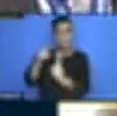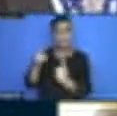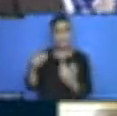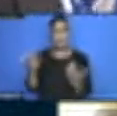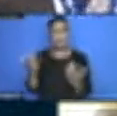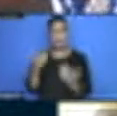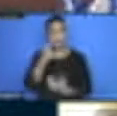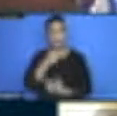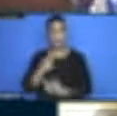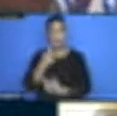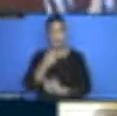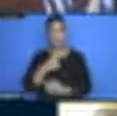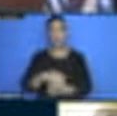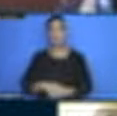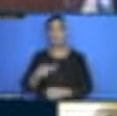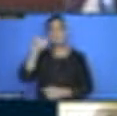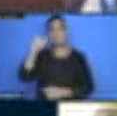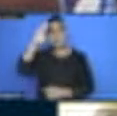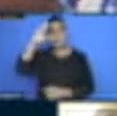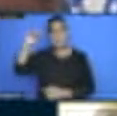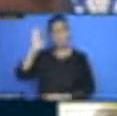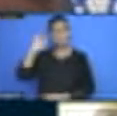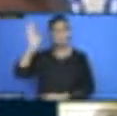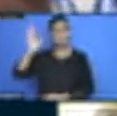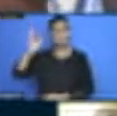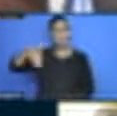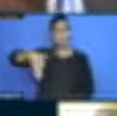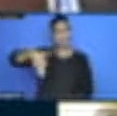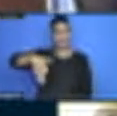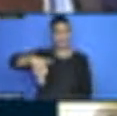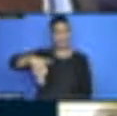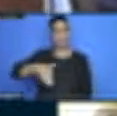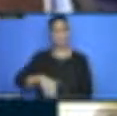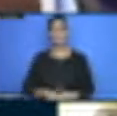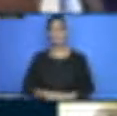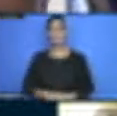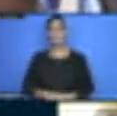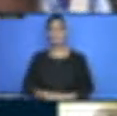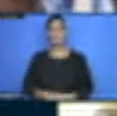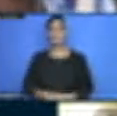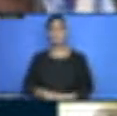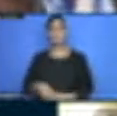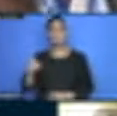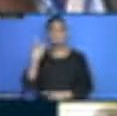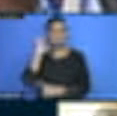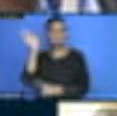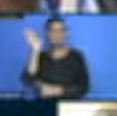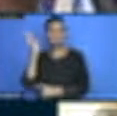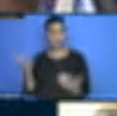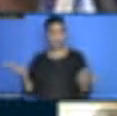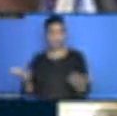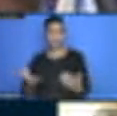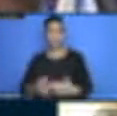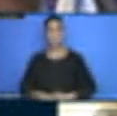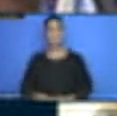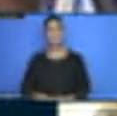about the exams, which are effective at the national